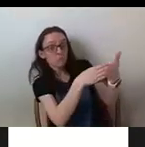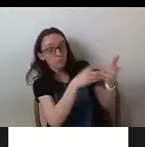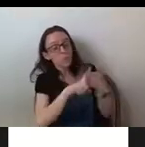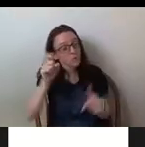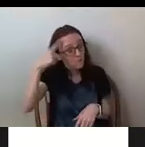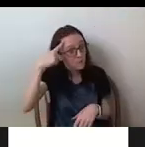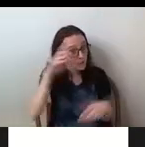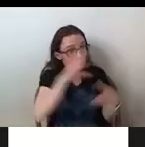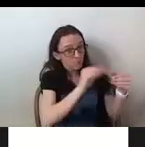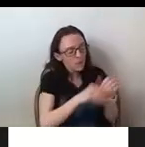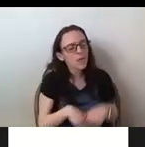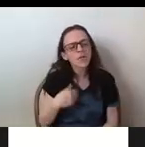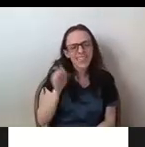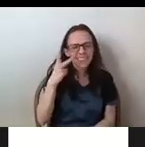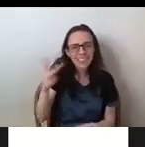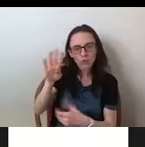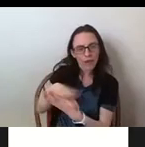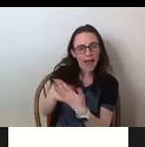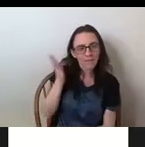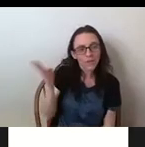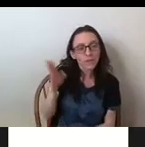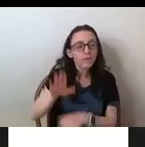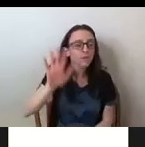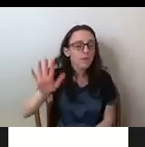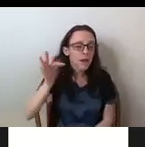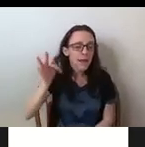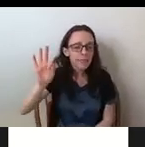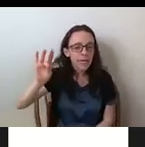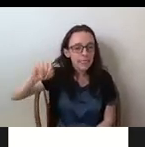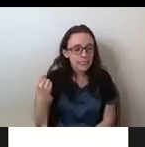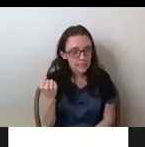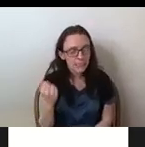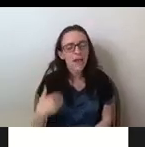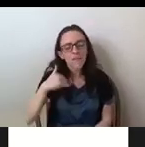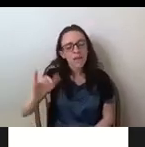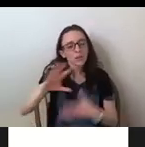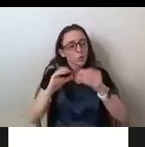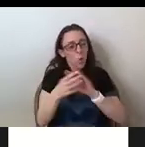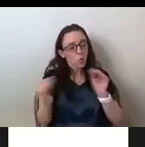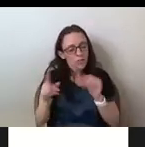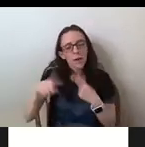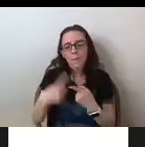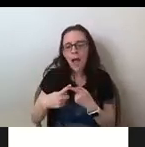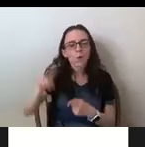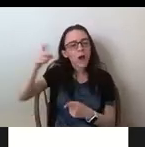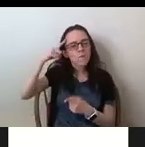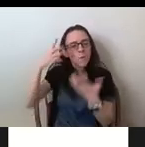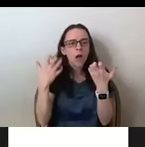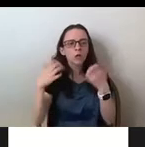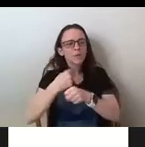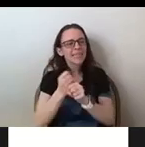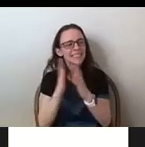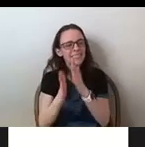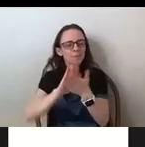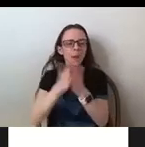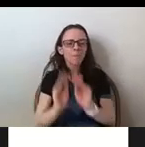can see in the graph, in the early 1980s, this dominant narrative, this government narrative of beautifying the city as a justification for